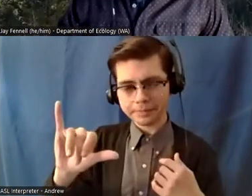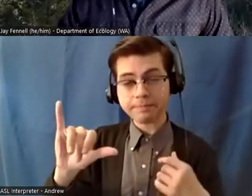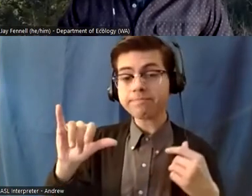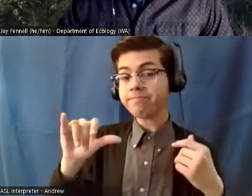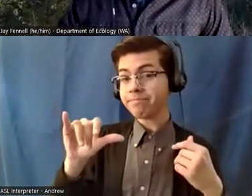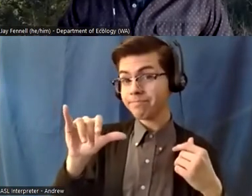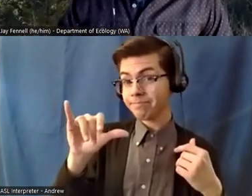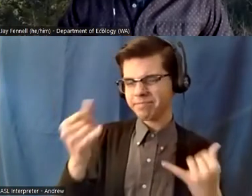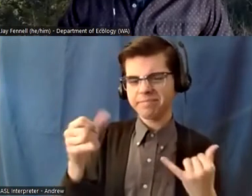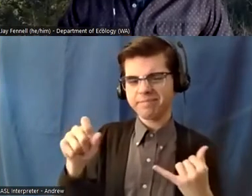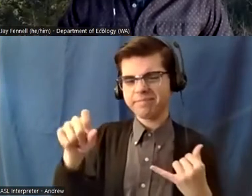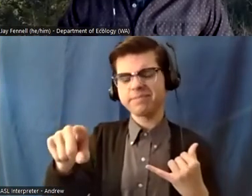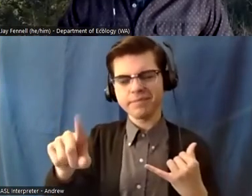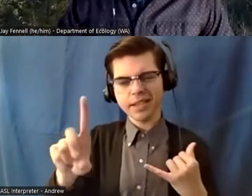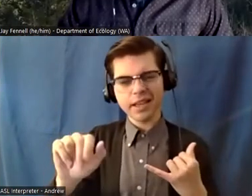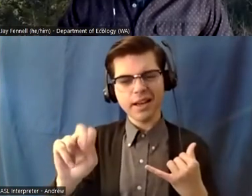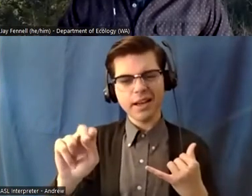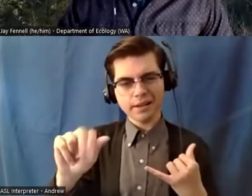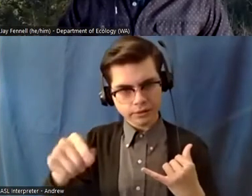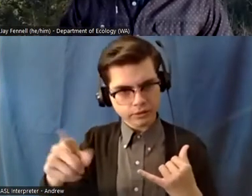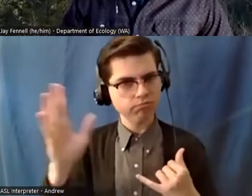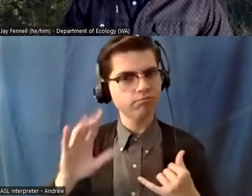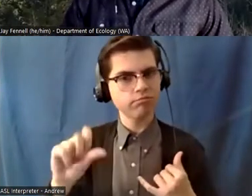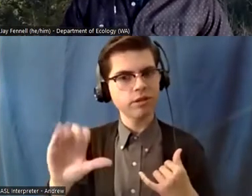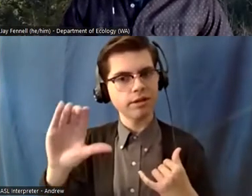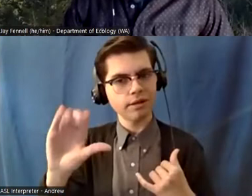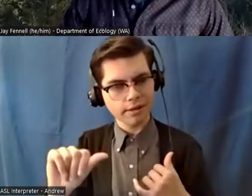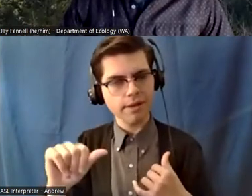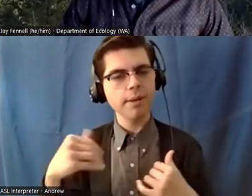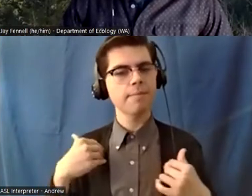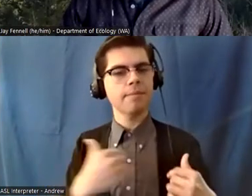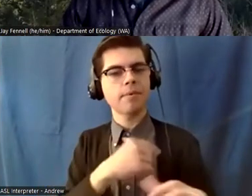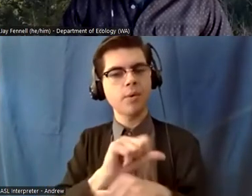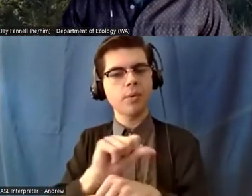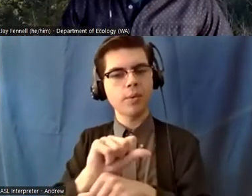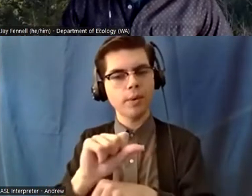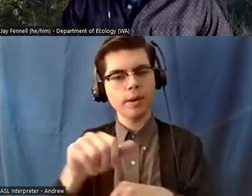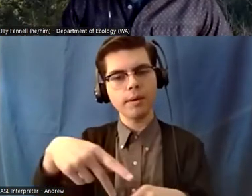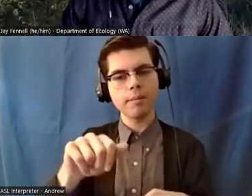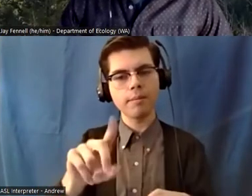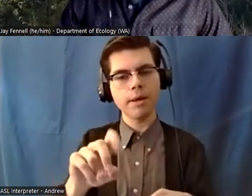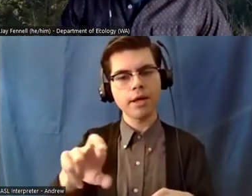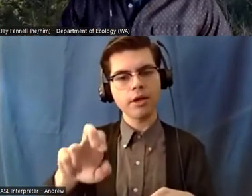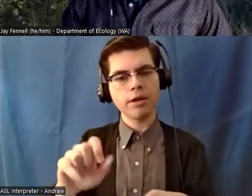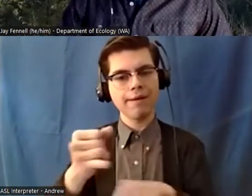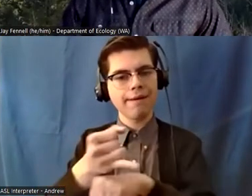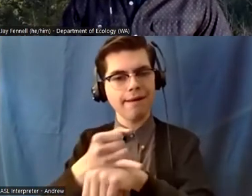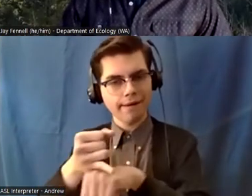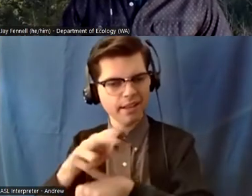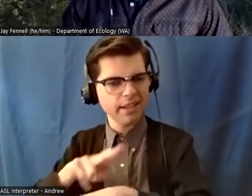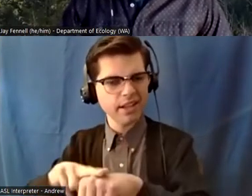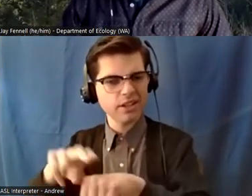for you donna so you were an sca member working at padre island uh national seashore back in 1980 uh which again just shows